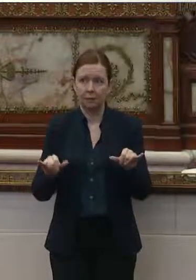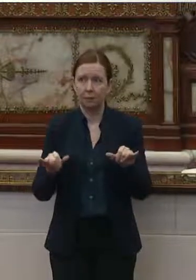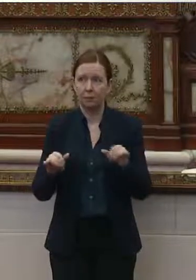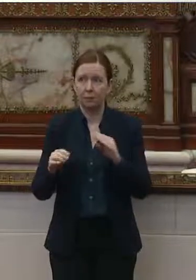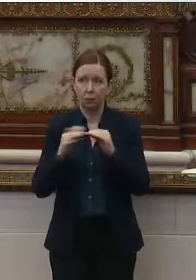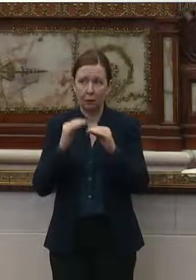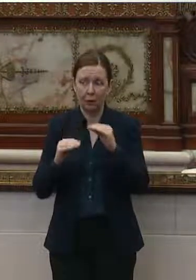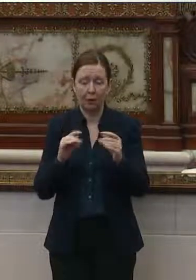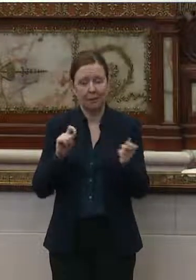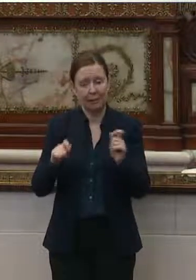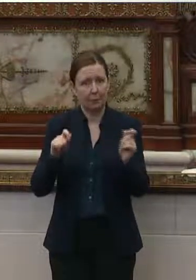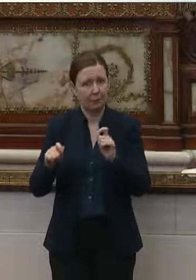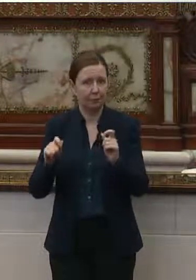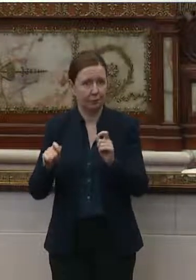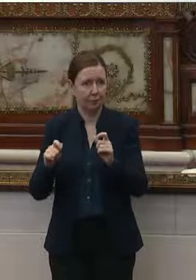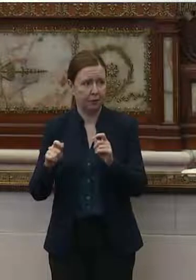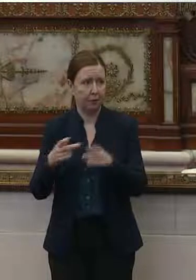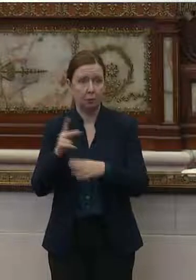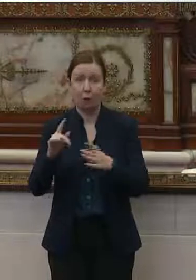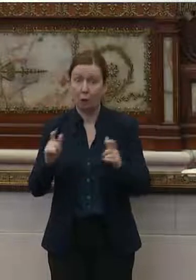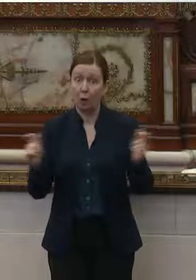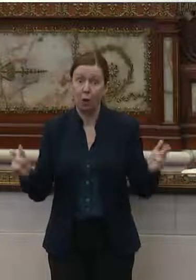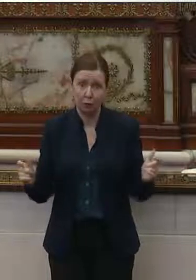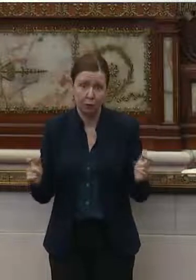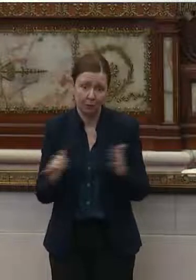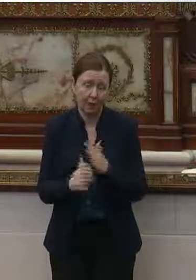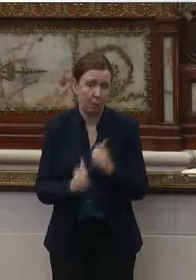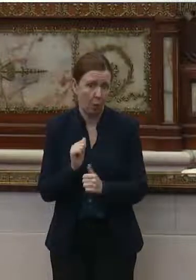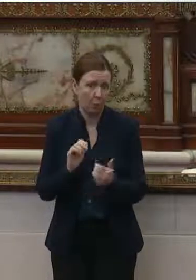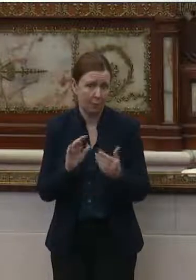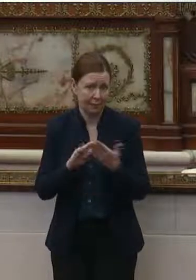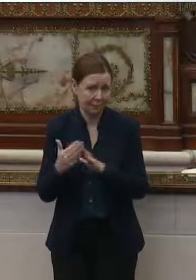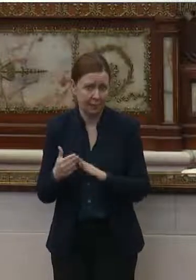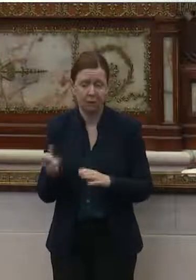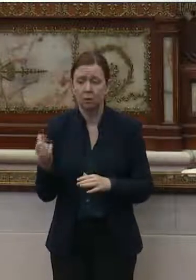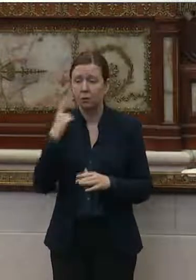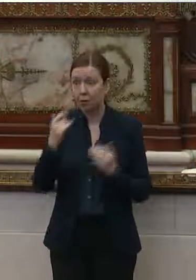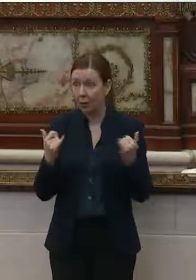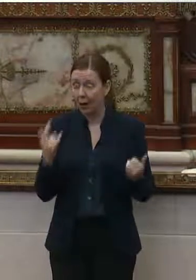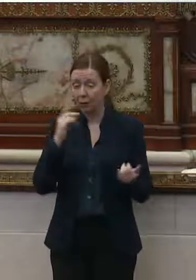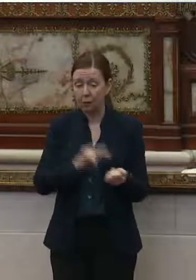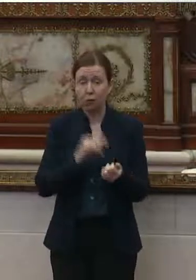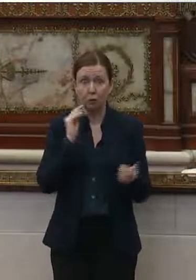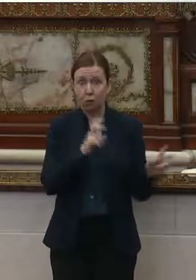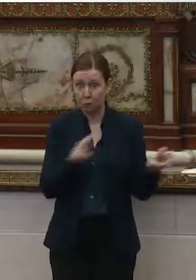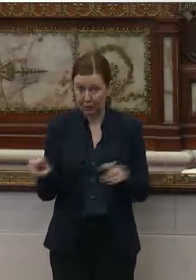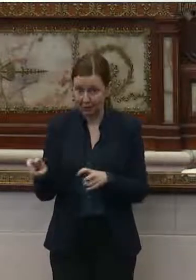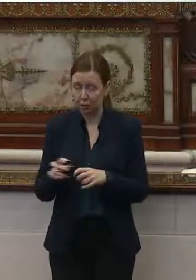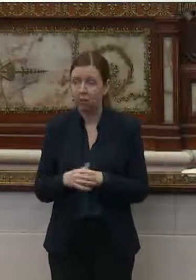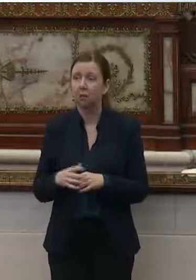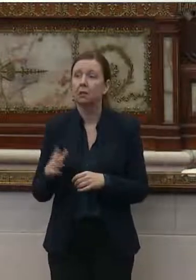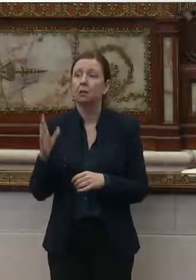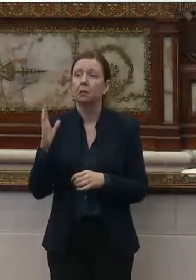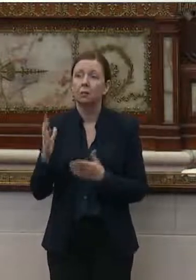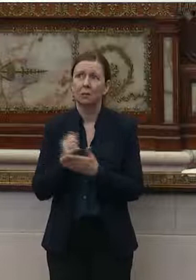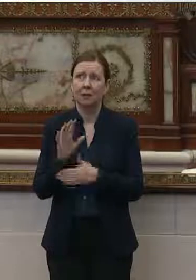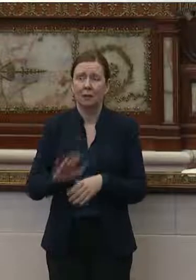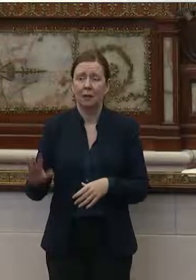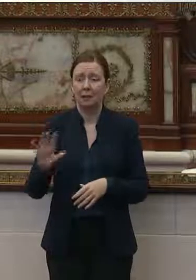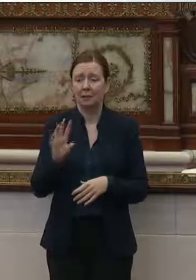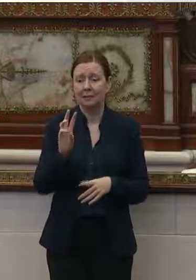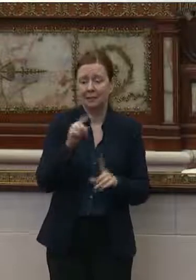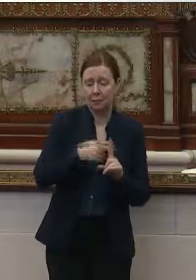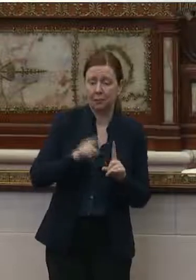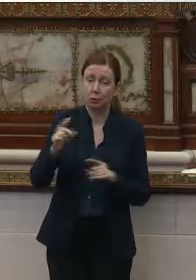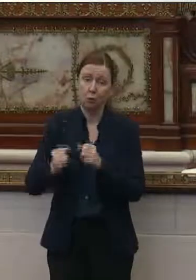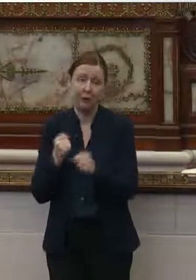adaptive mod program, we have a large one, larger than most cities. So for now, for nursing home transition, it will take anywhere from six